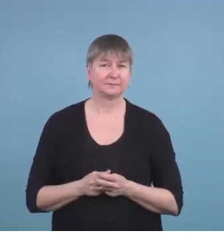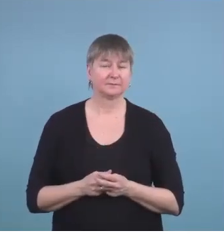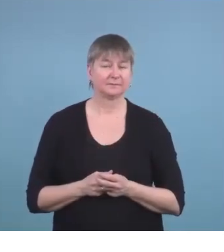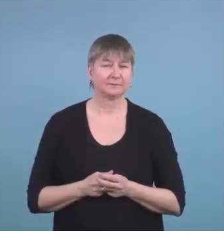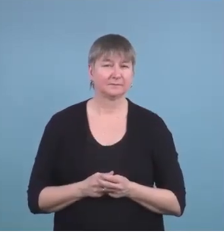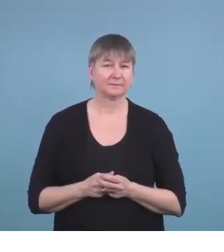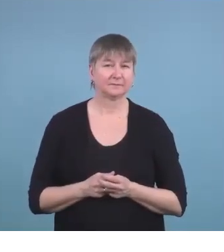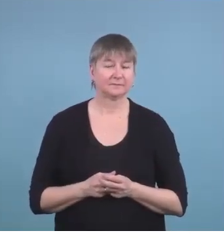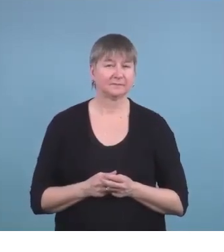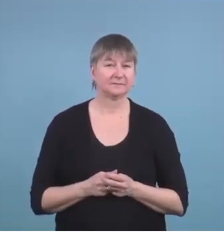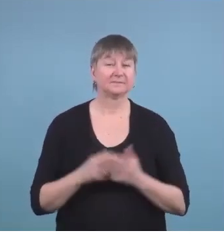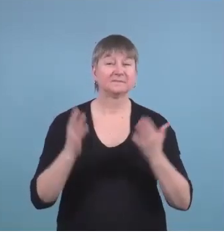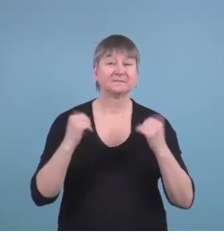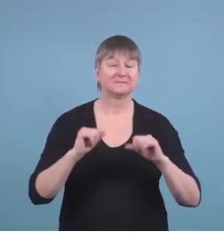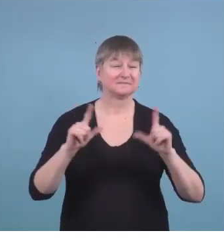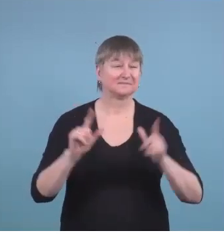Next slide.